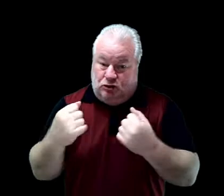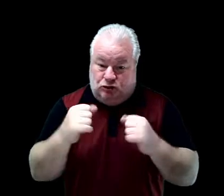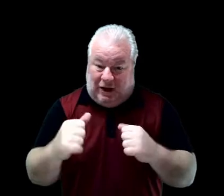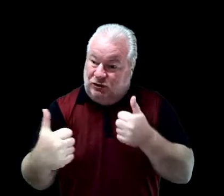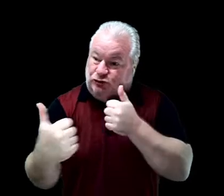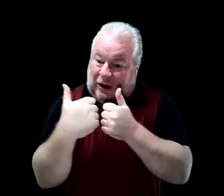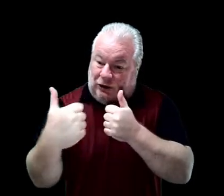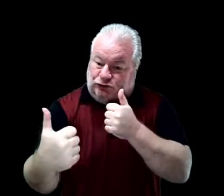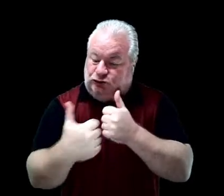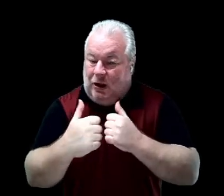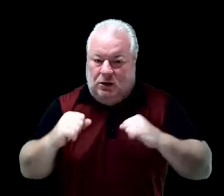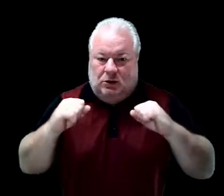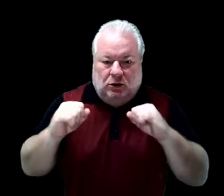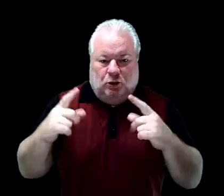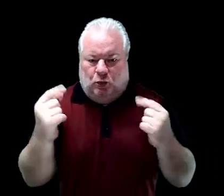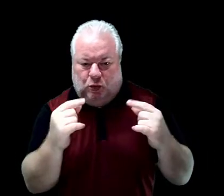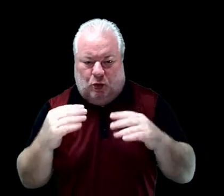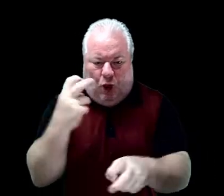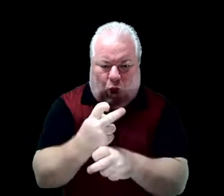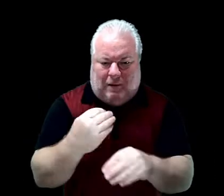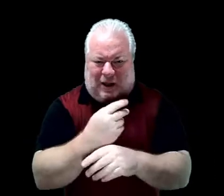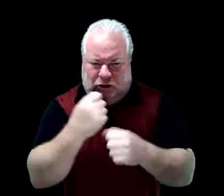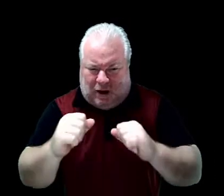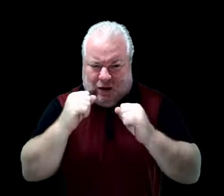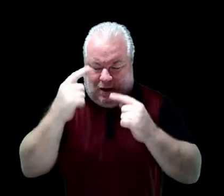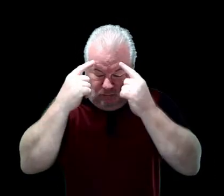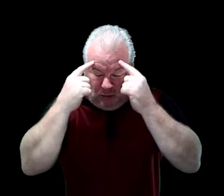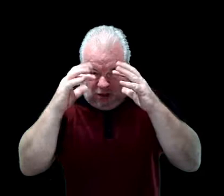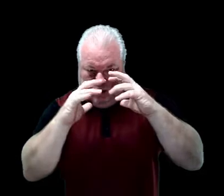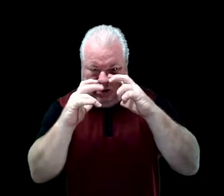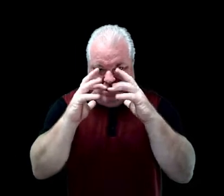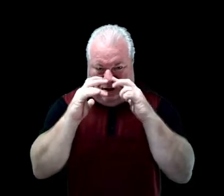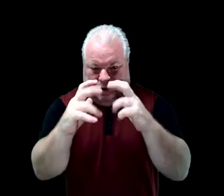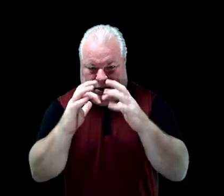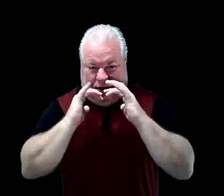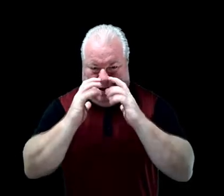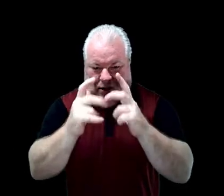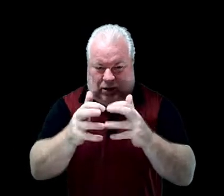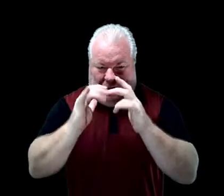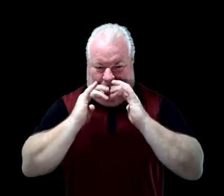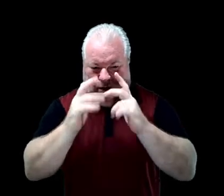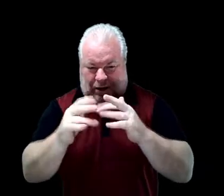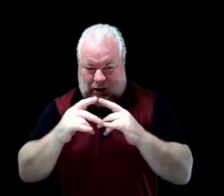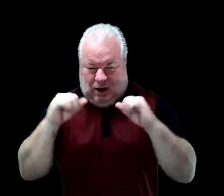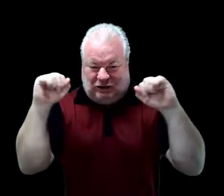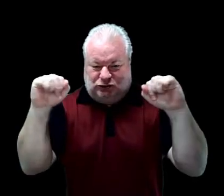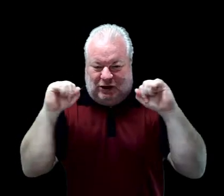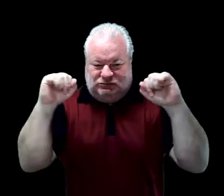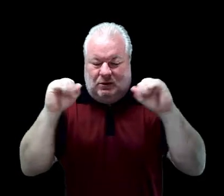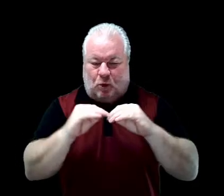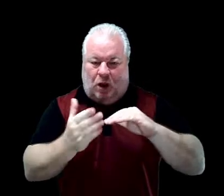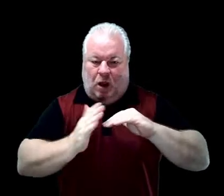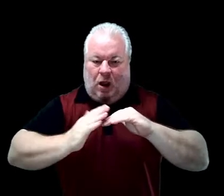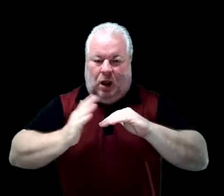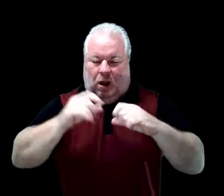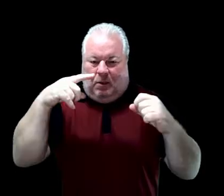When you try challenging things, like those hard math problems, you're giving your brain the exercise it needs to get